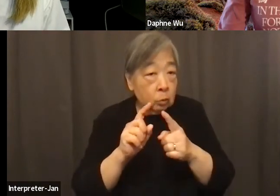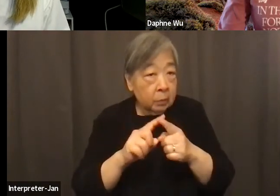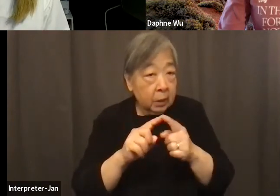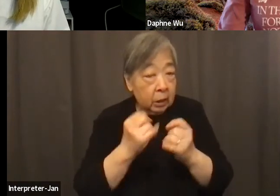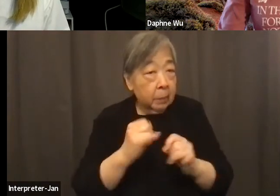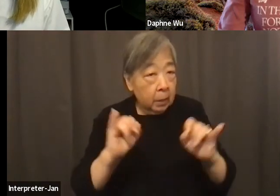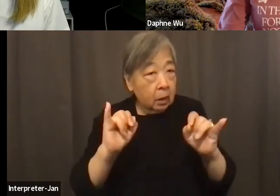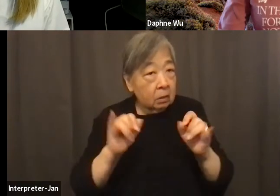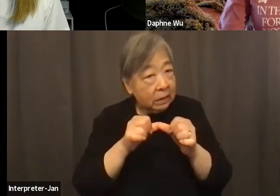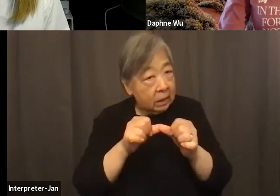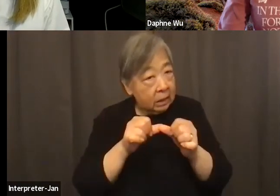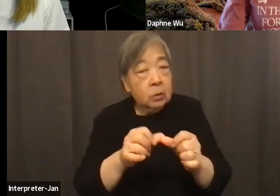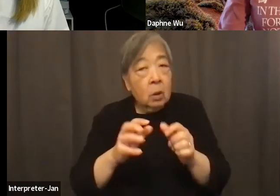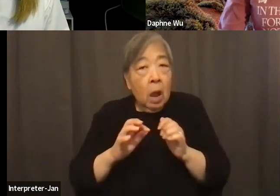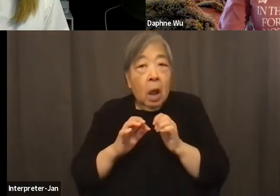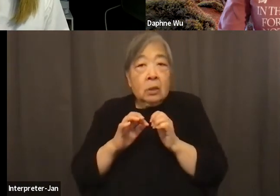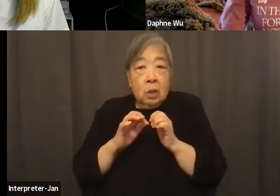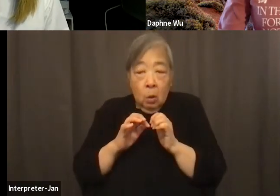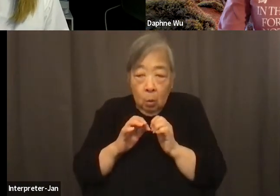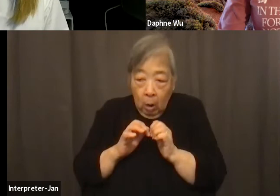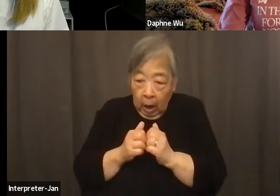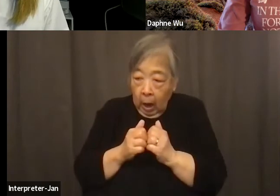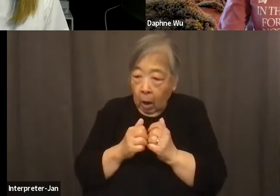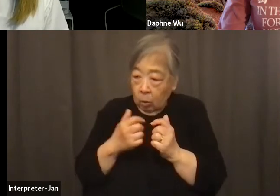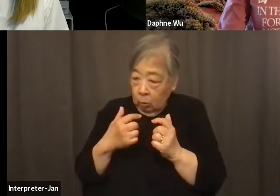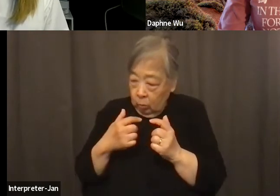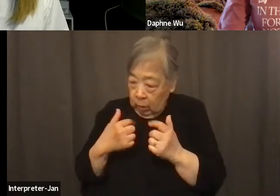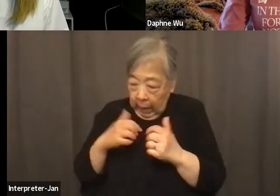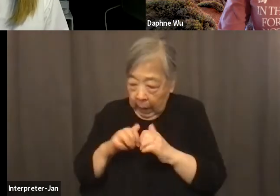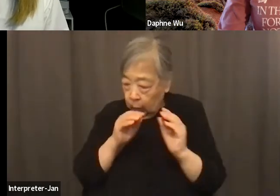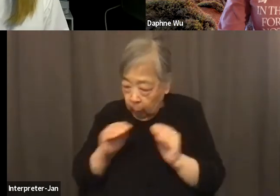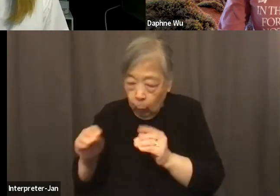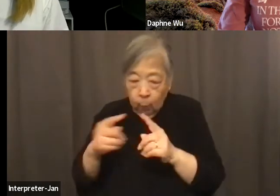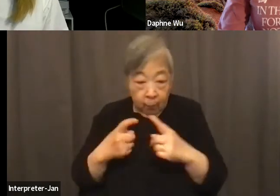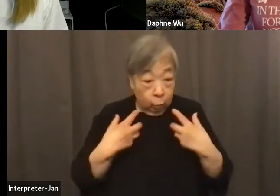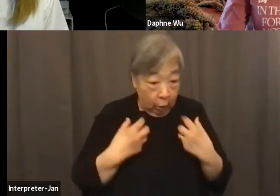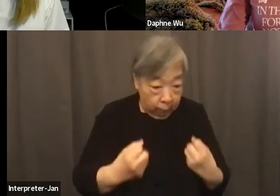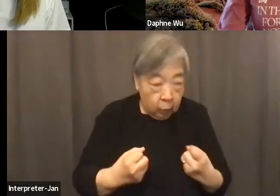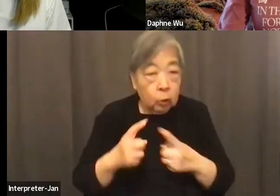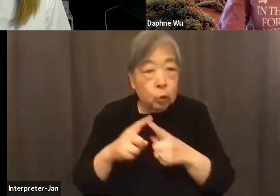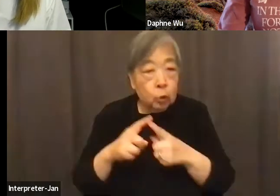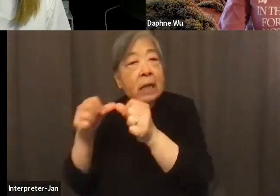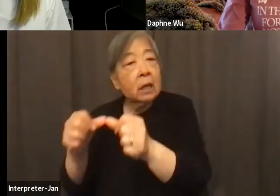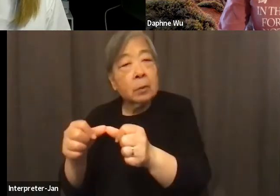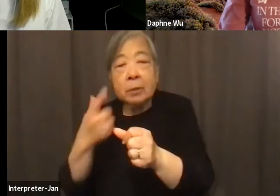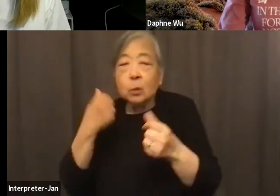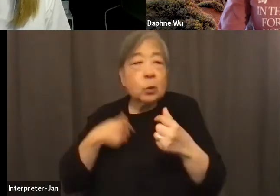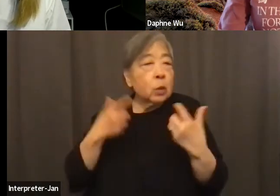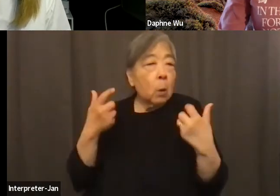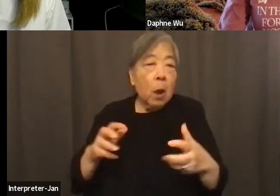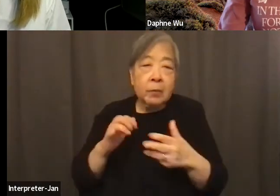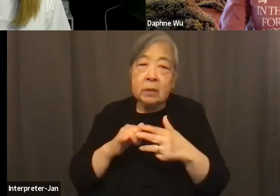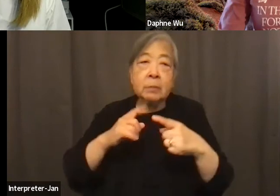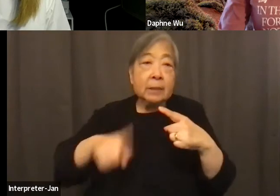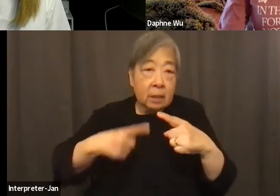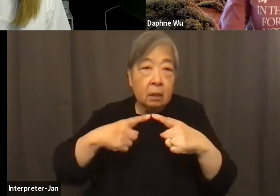can we make sure that we're also shifting the narrative from COVID recovery to sustainability so that this doesn't become a cyclical process for small